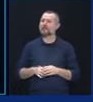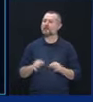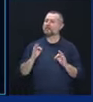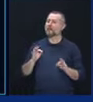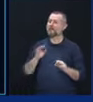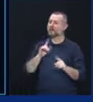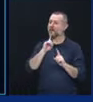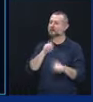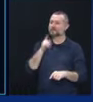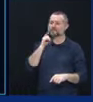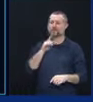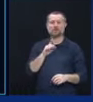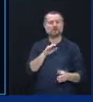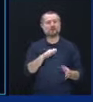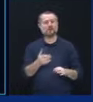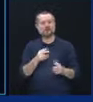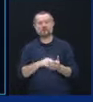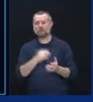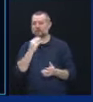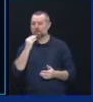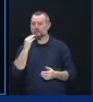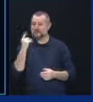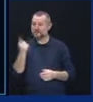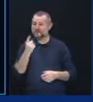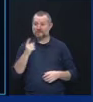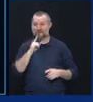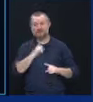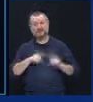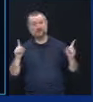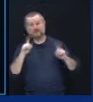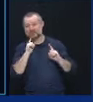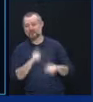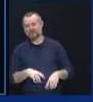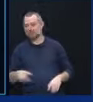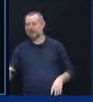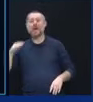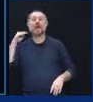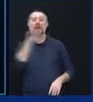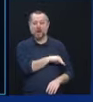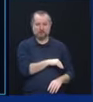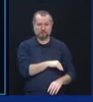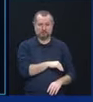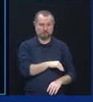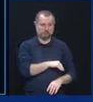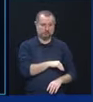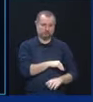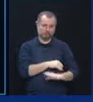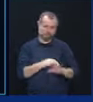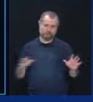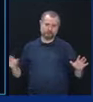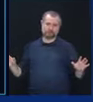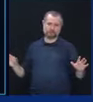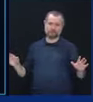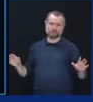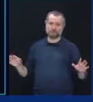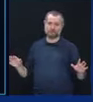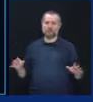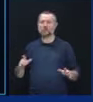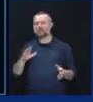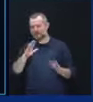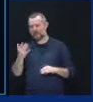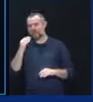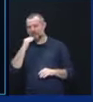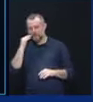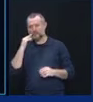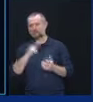and if anyone tells you they do, they are lying because people are going to die in nursing homes